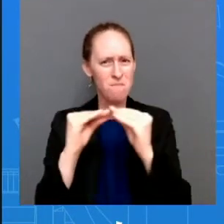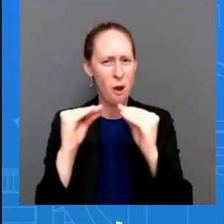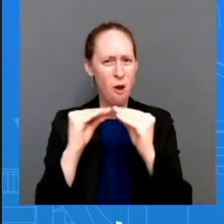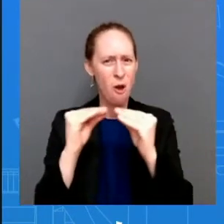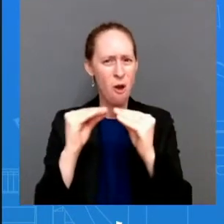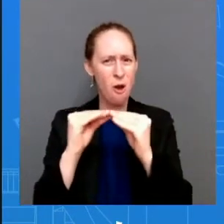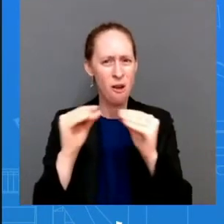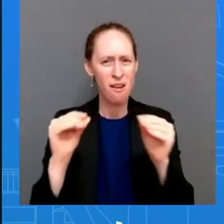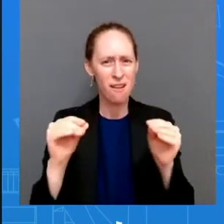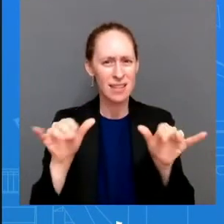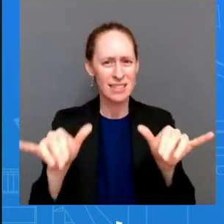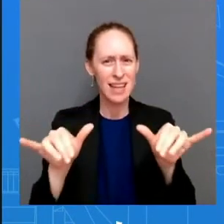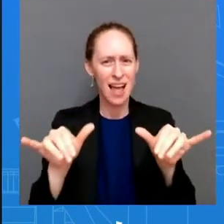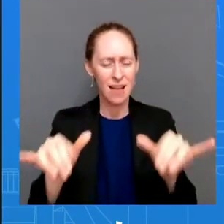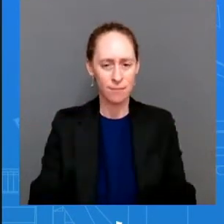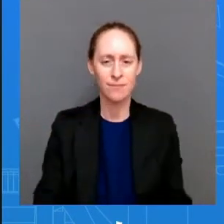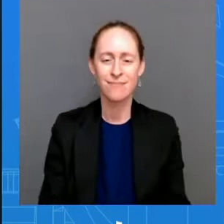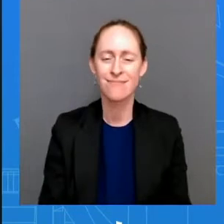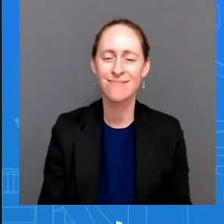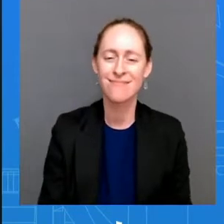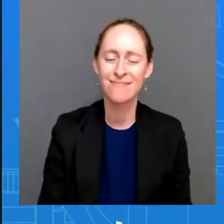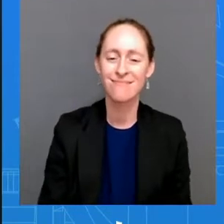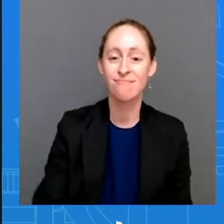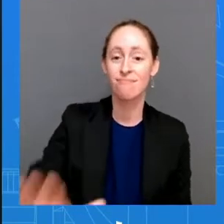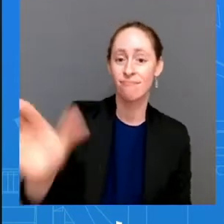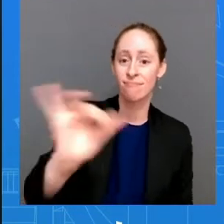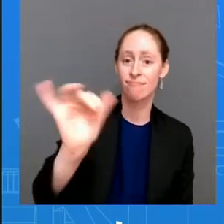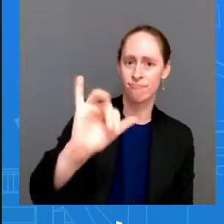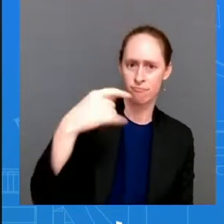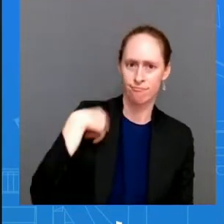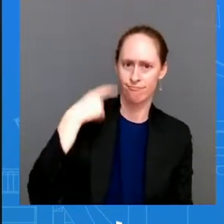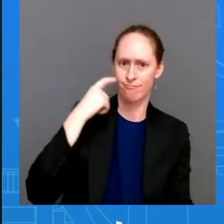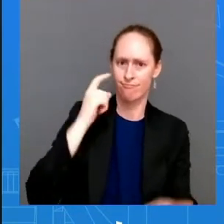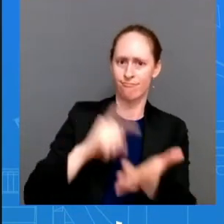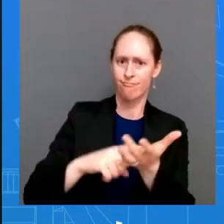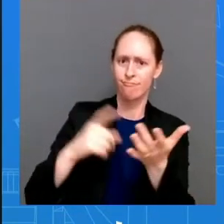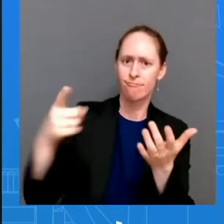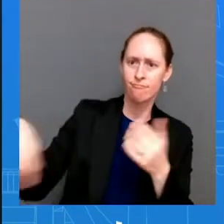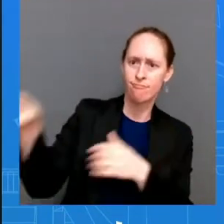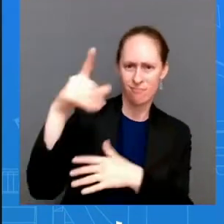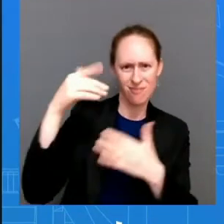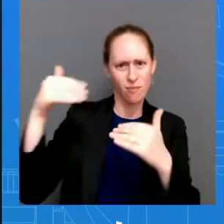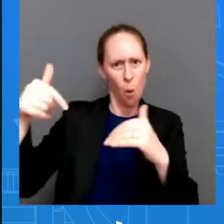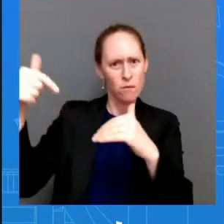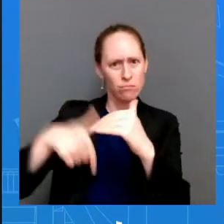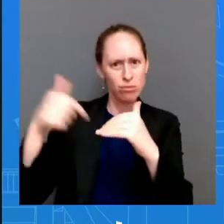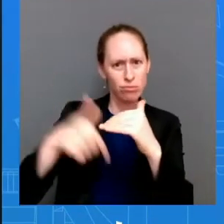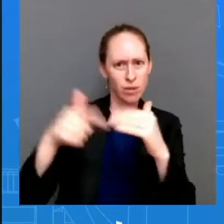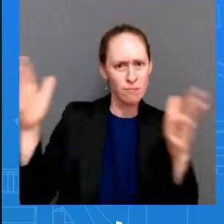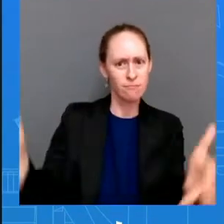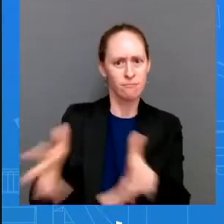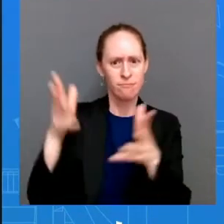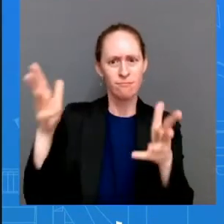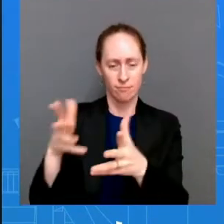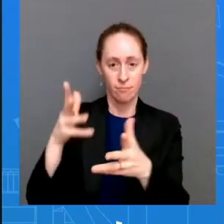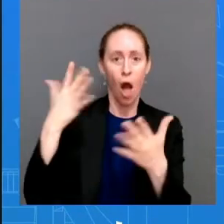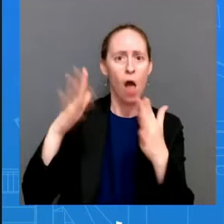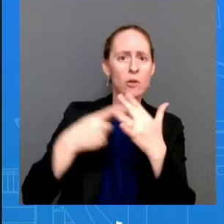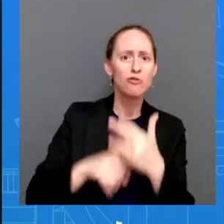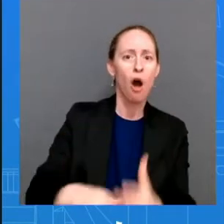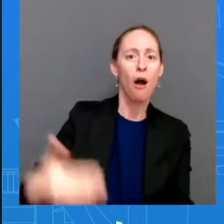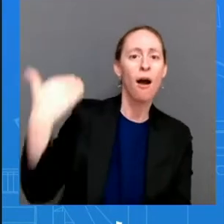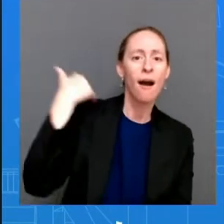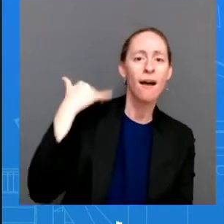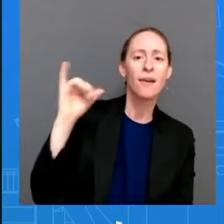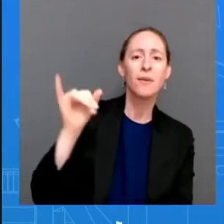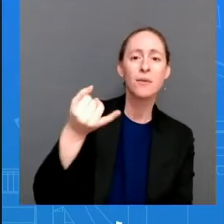in that first week of june when opec plus announced that it was going to increase their production by 50 percent in july and august so we saw that happen